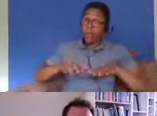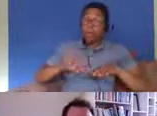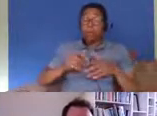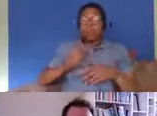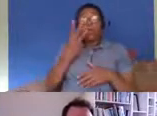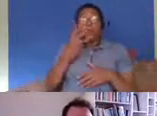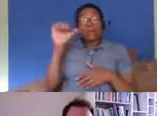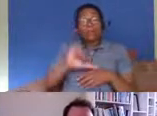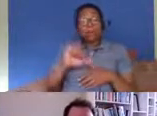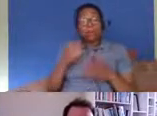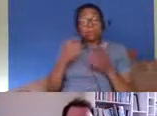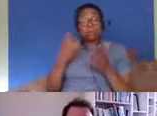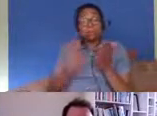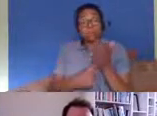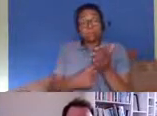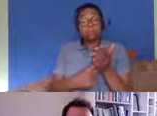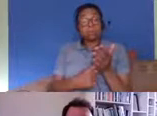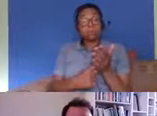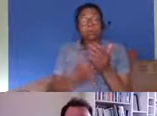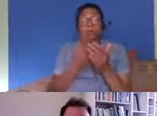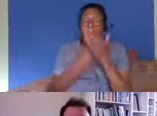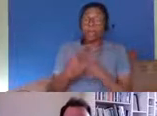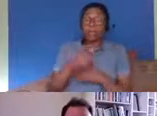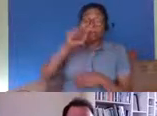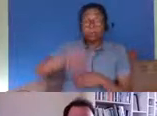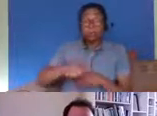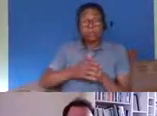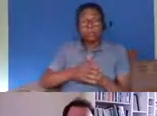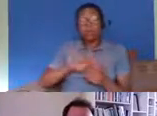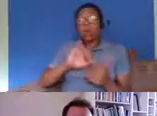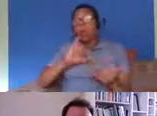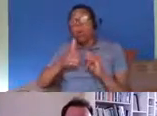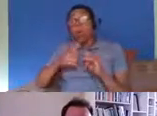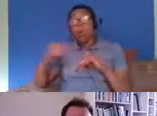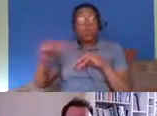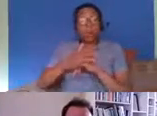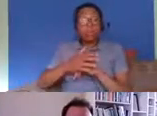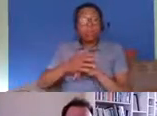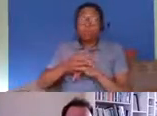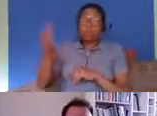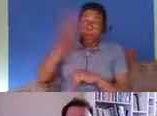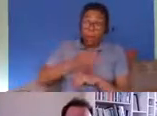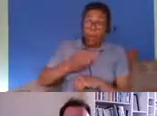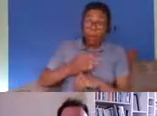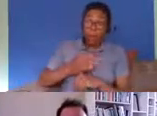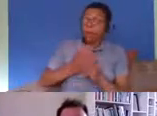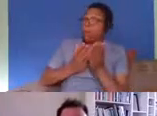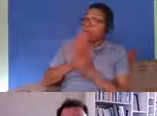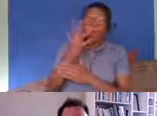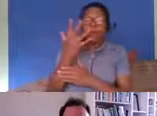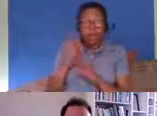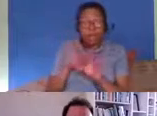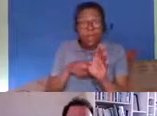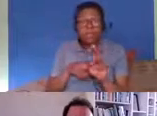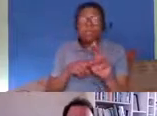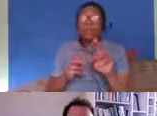single application for an adult dependent relative for example or for spouse visas over the course of the five years or even worse if you're on the